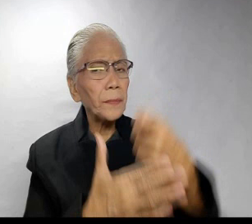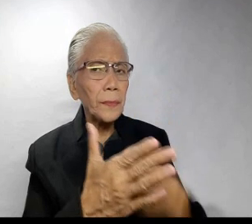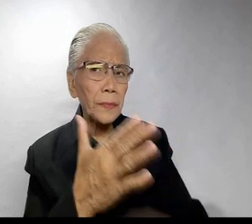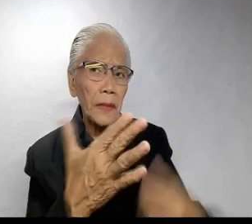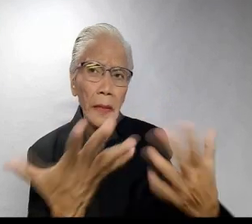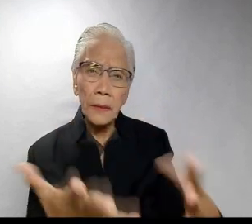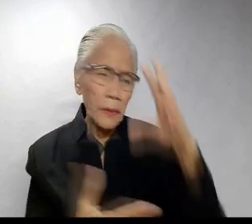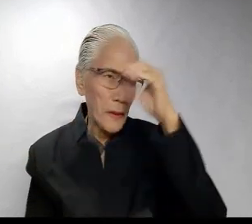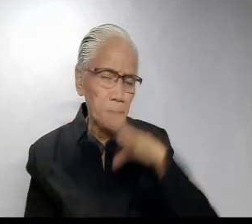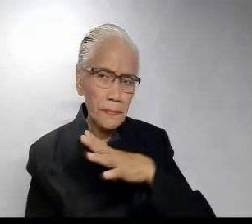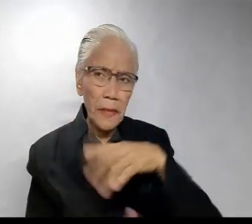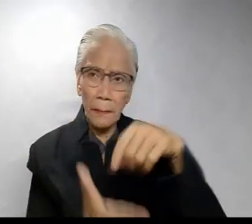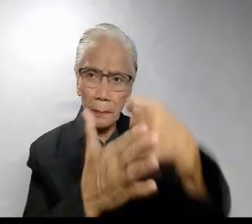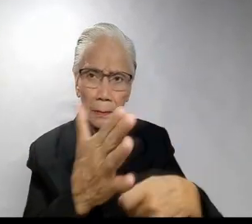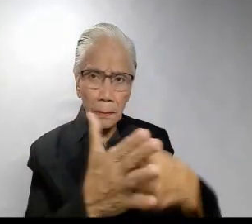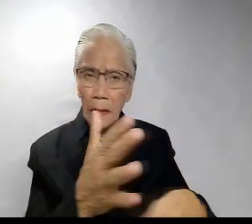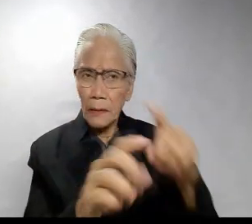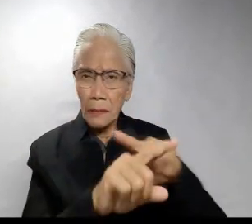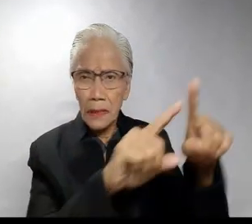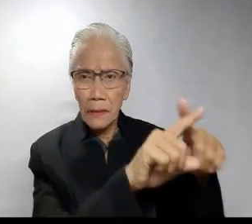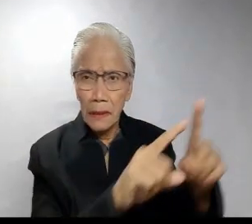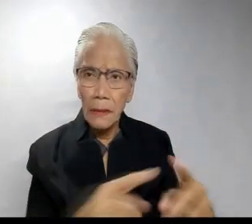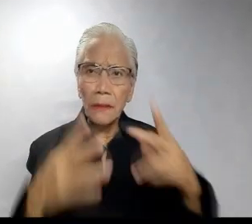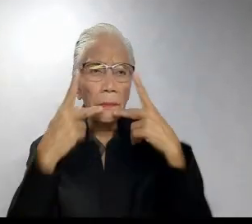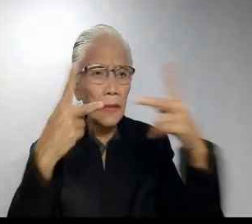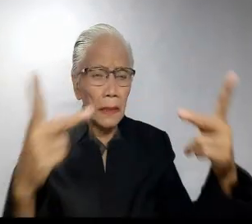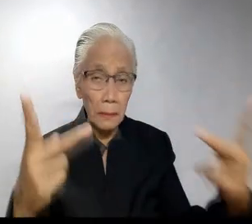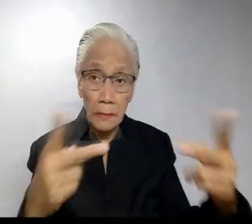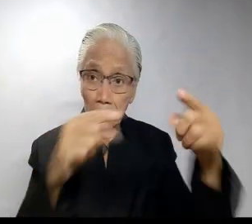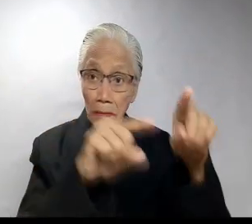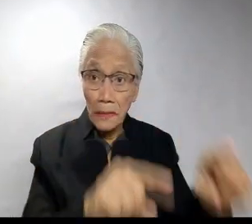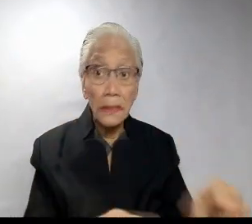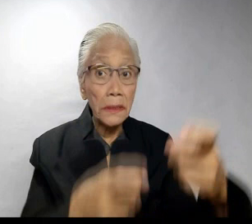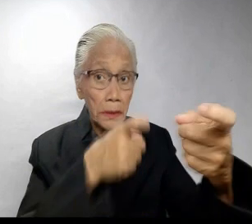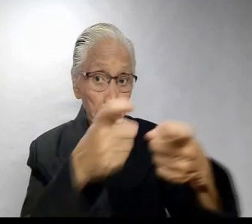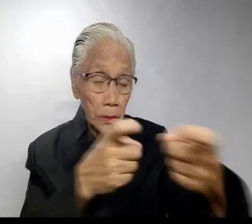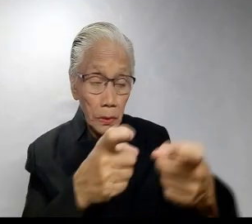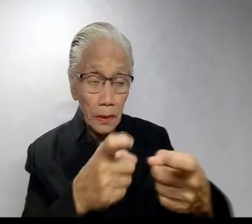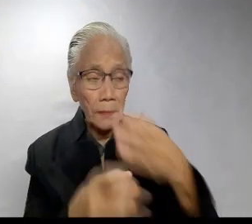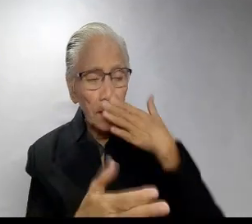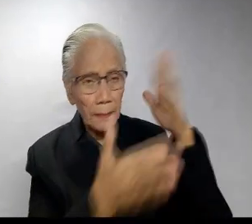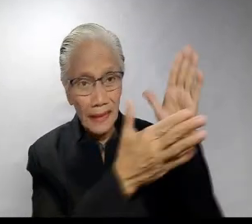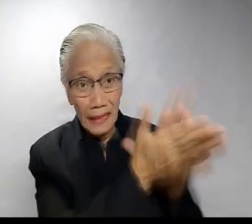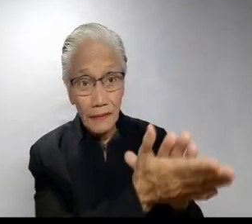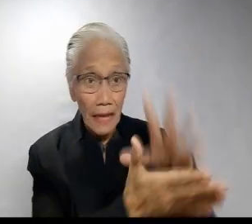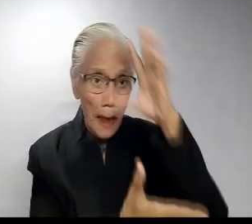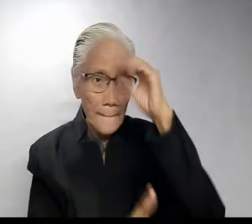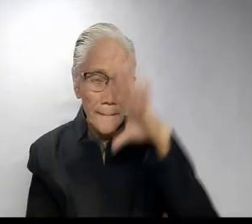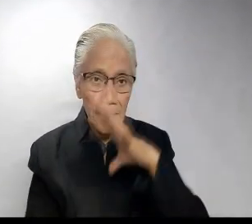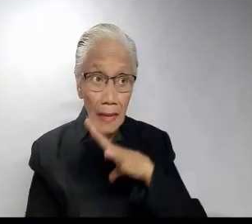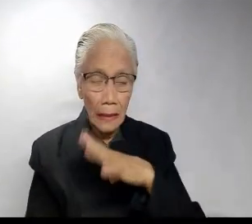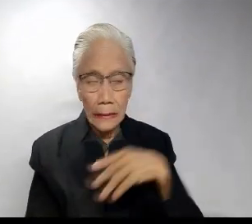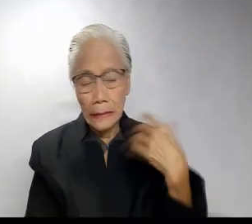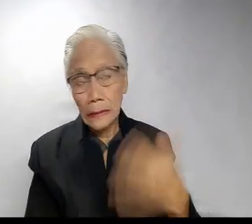The price good men pay for indifference to public affairs is to be ruled by evil